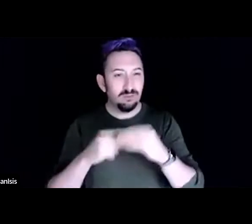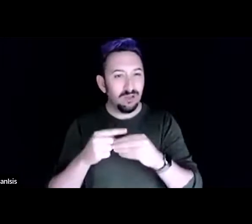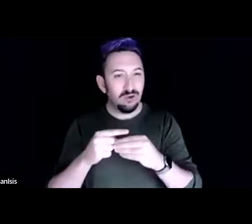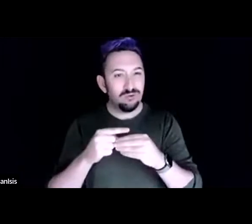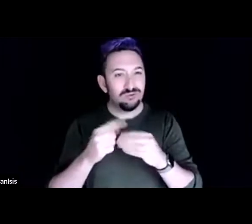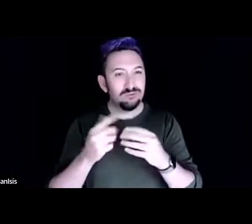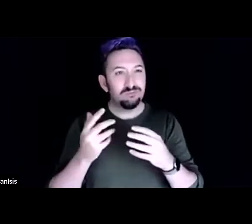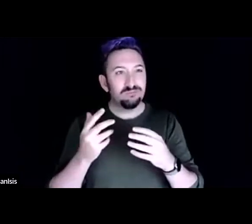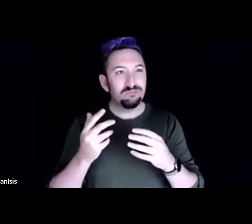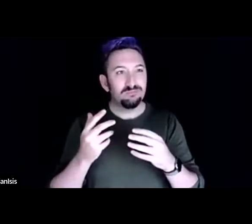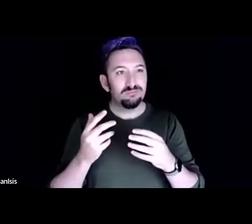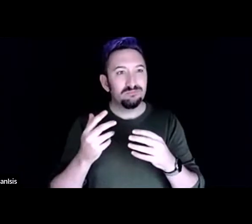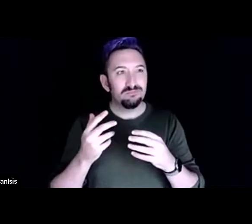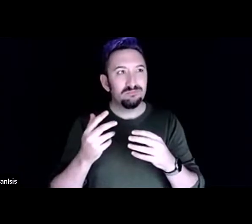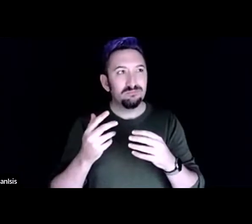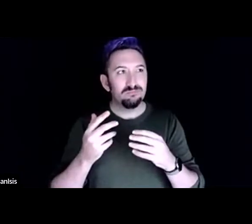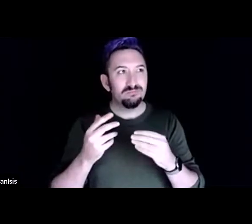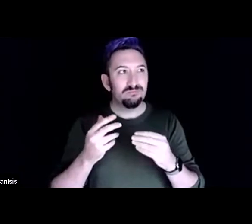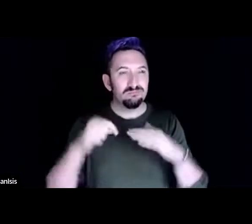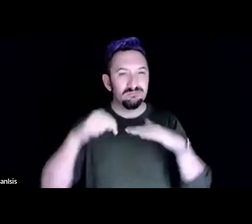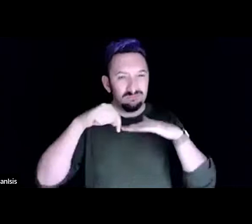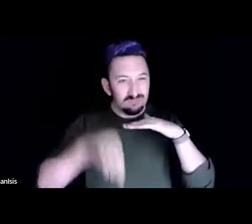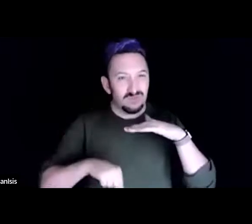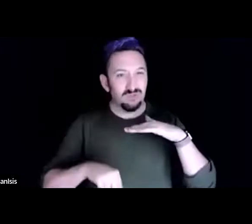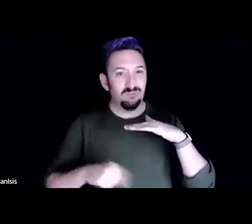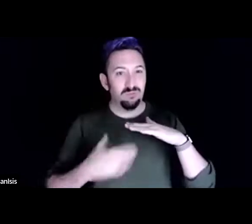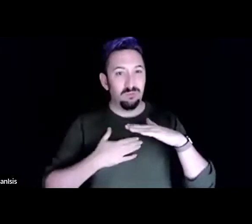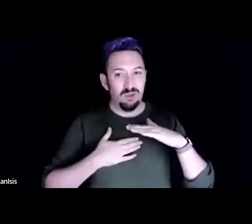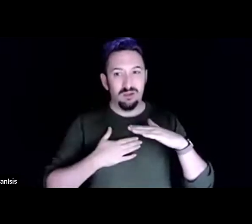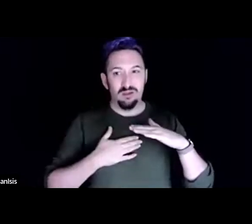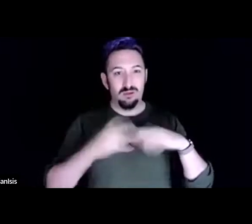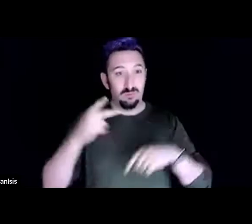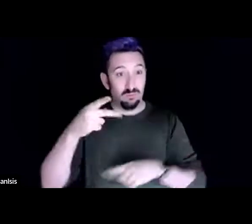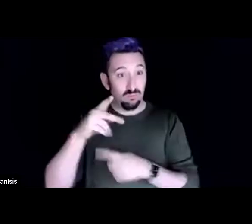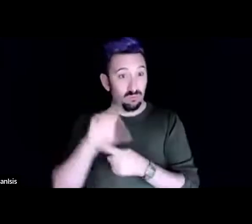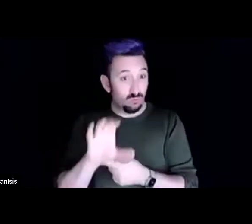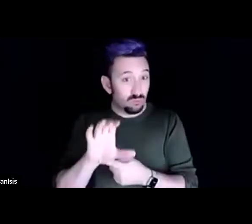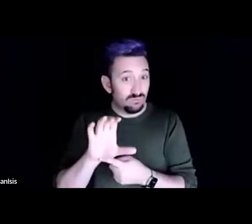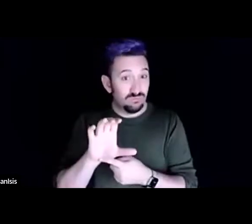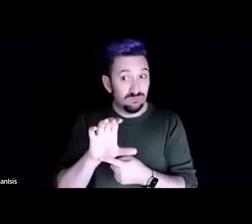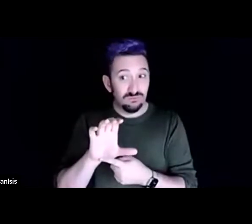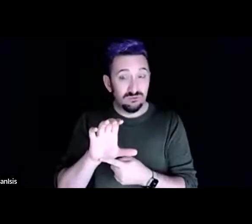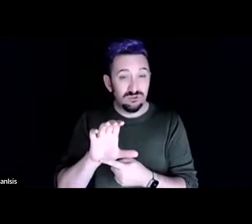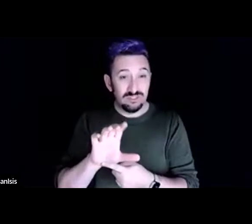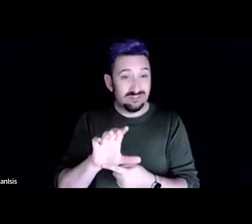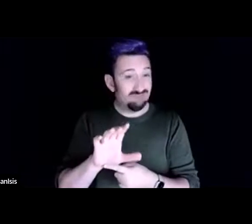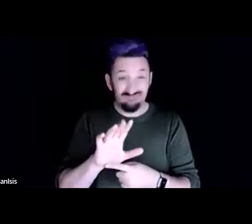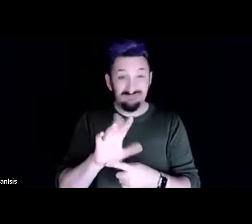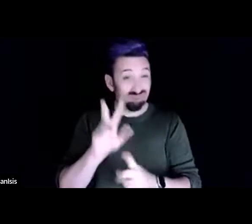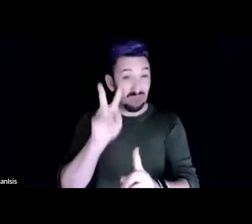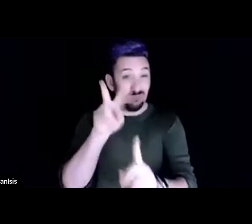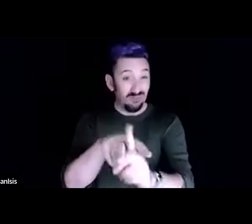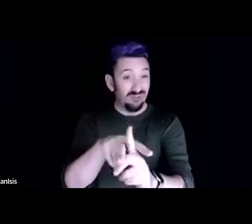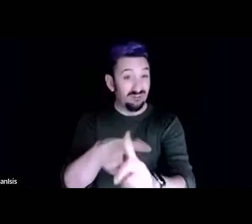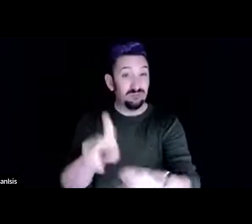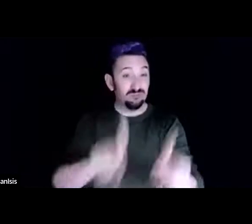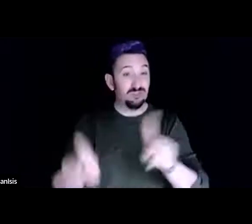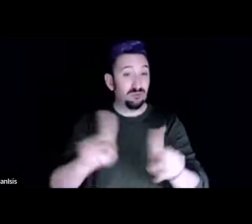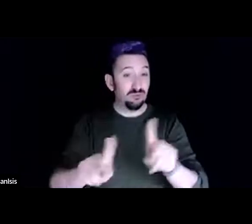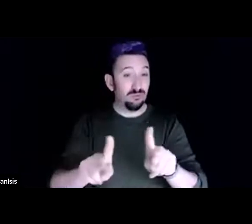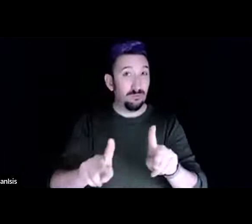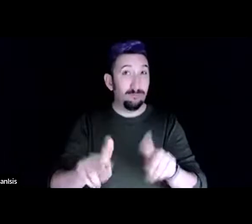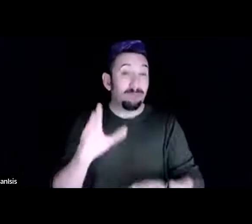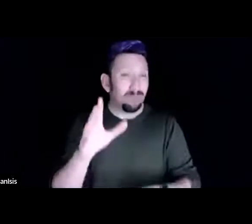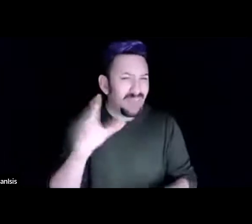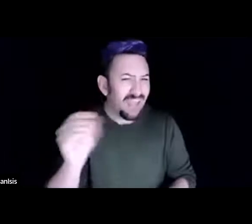my use of permaculture really is about applying it to the people it actually truly let me back up stacking